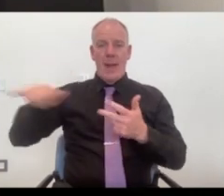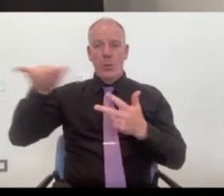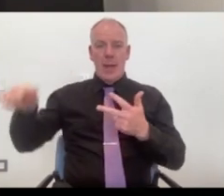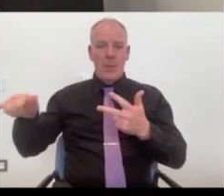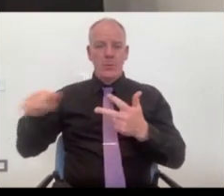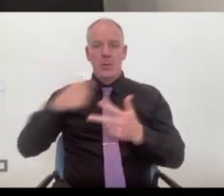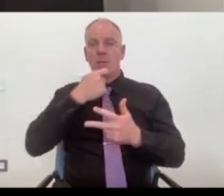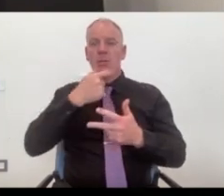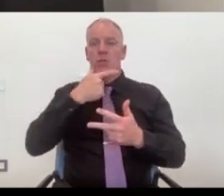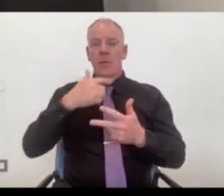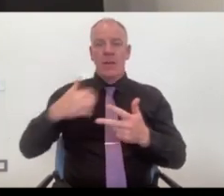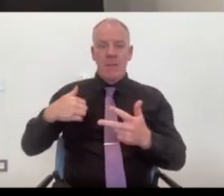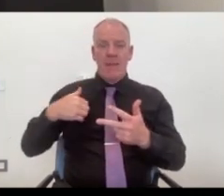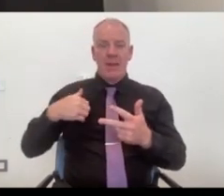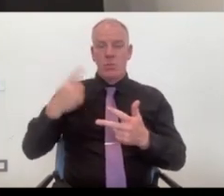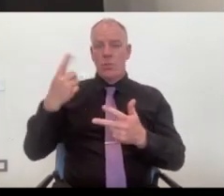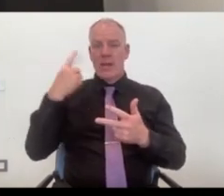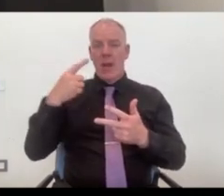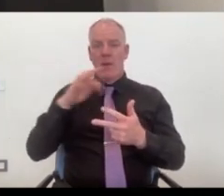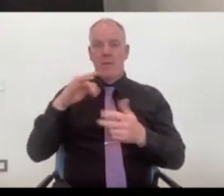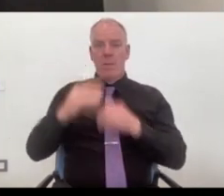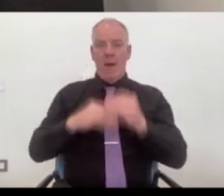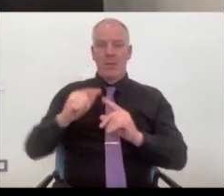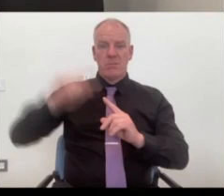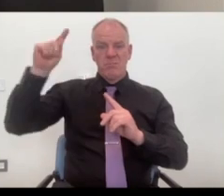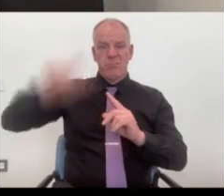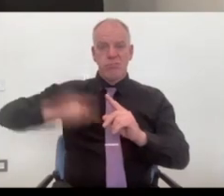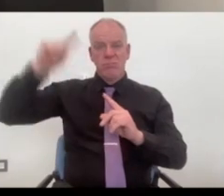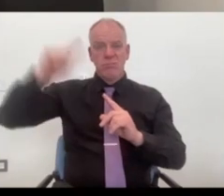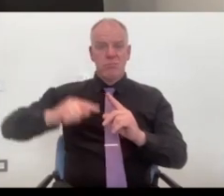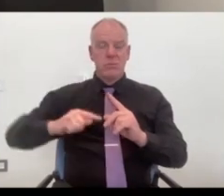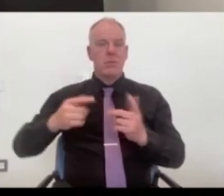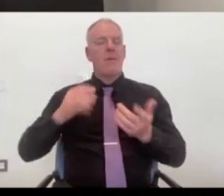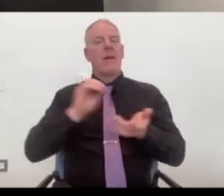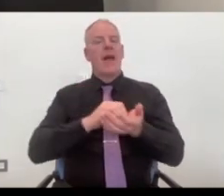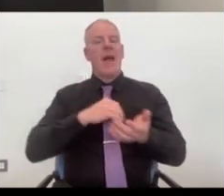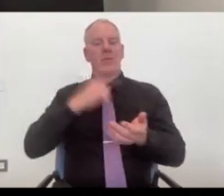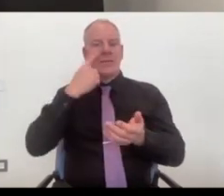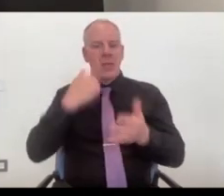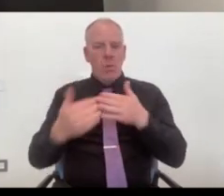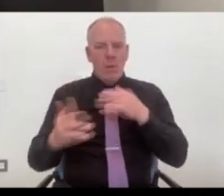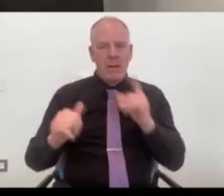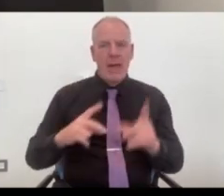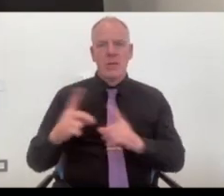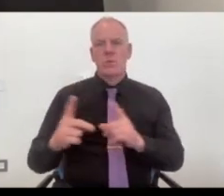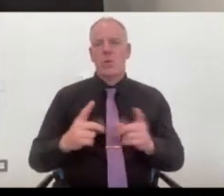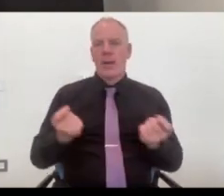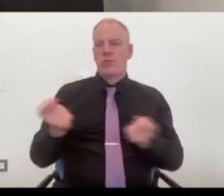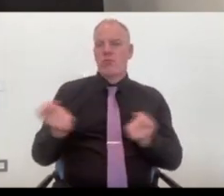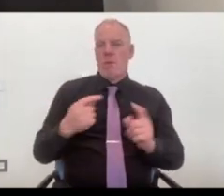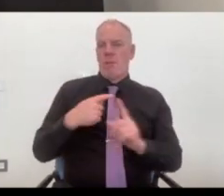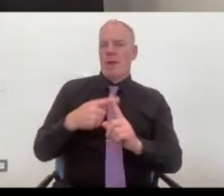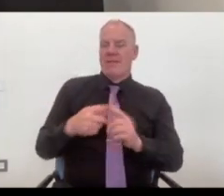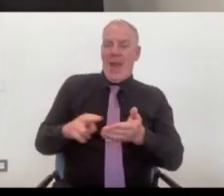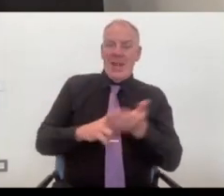Belfast airports that are within an hour of our office. So we have to focus on the things that we can control and that are positives and use them